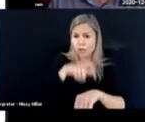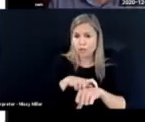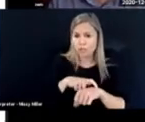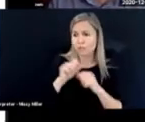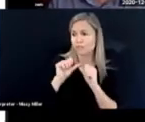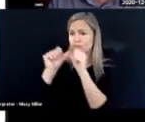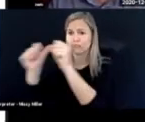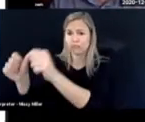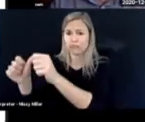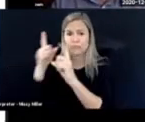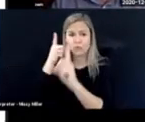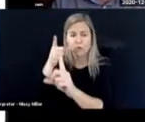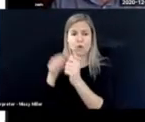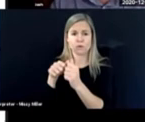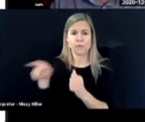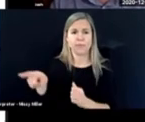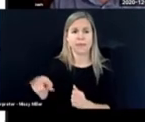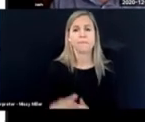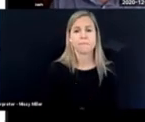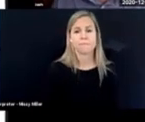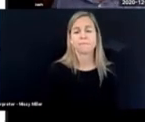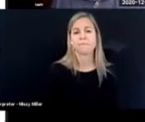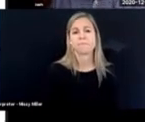long-term those goals will be.